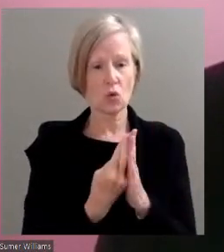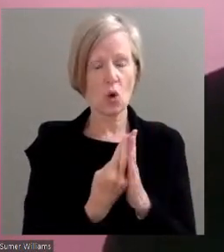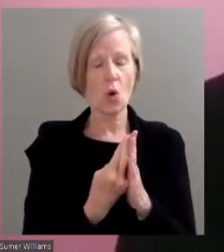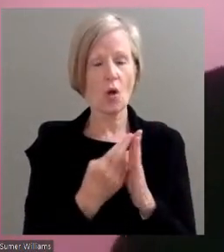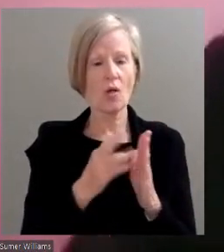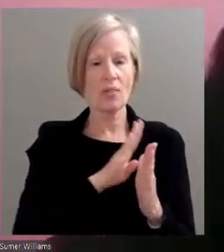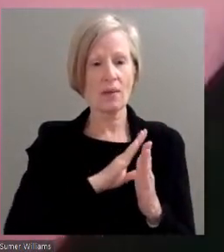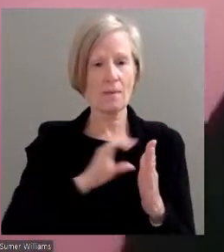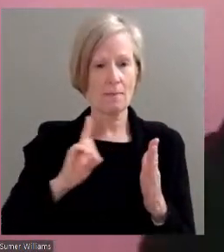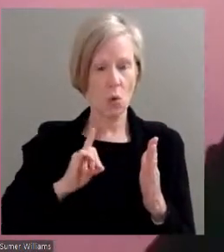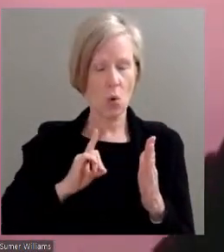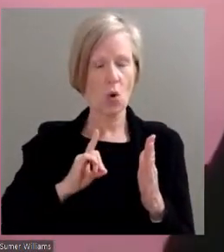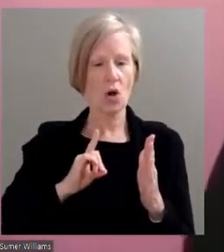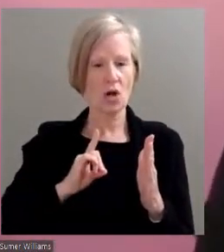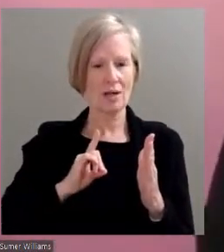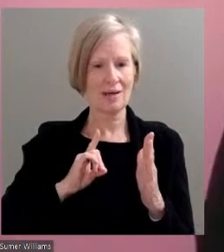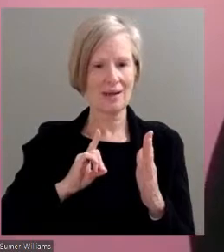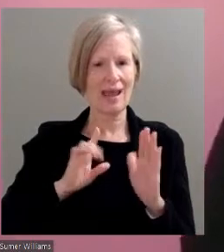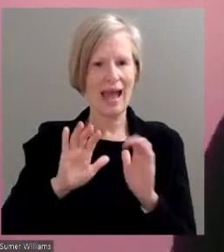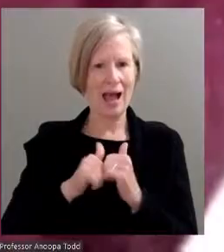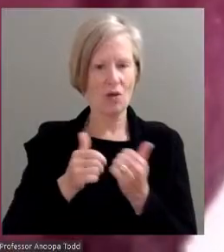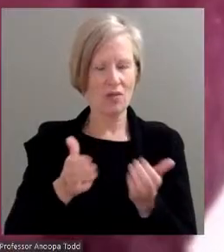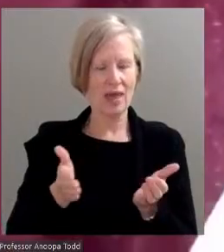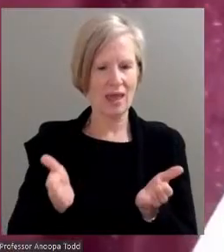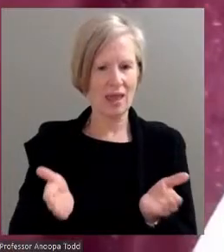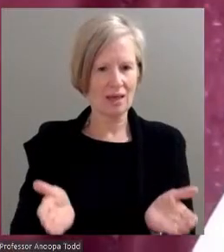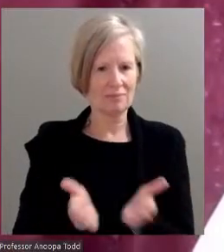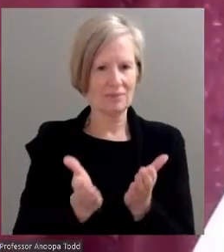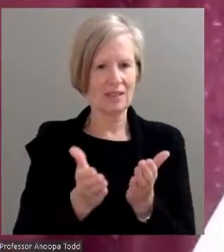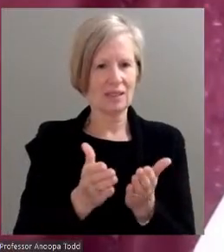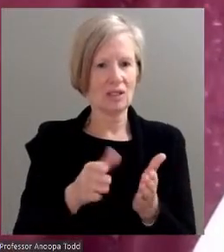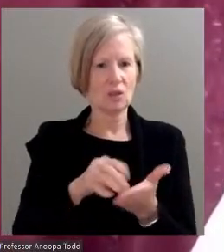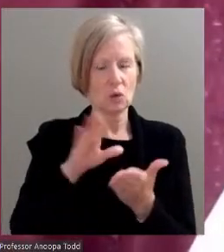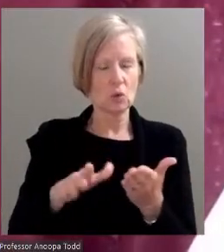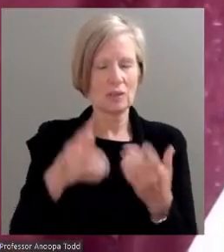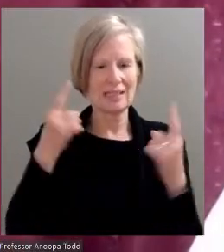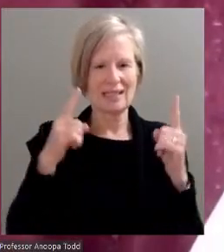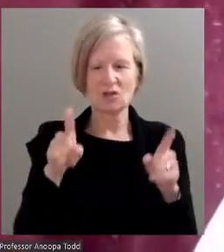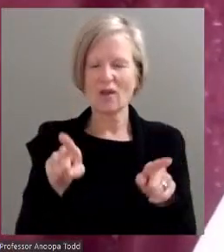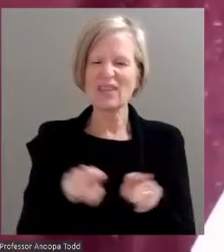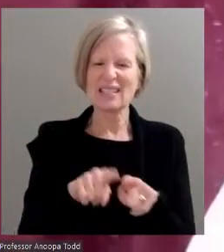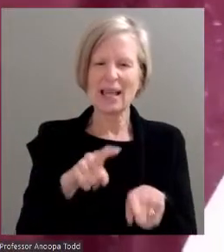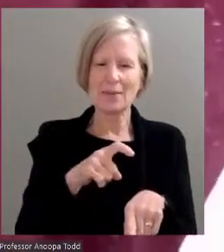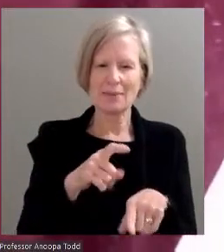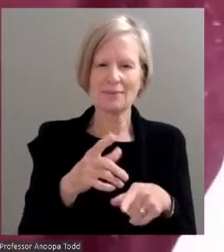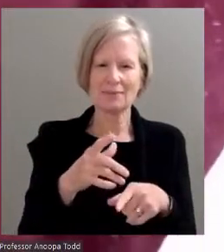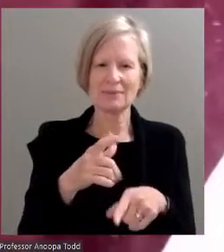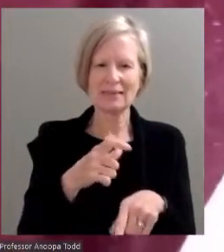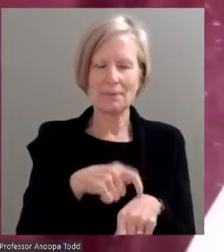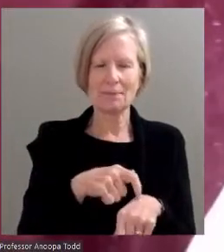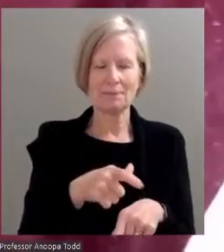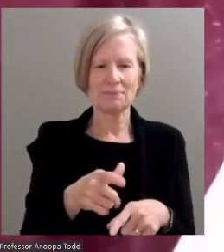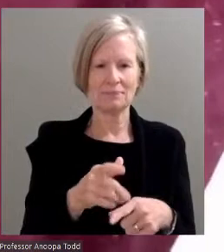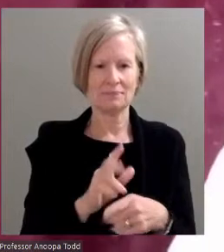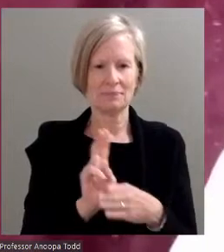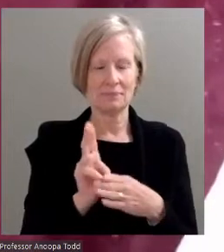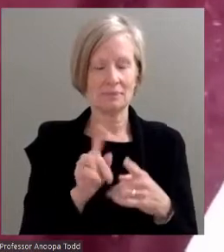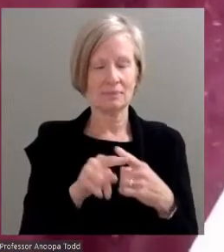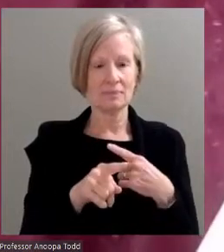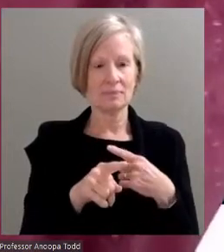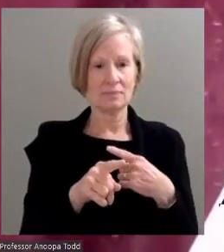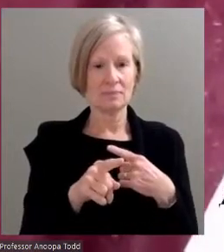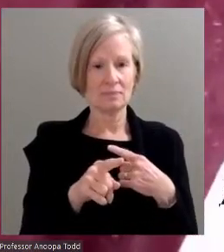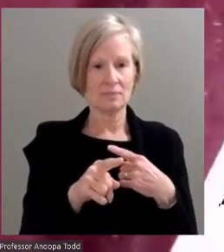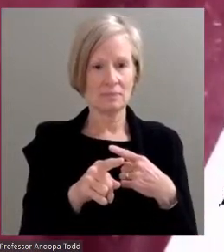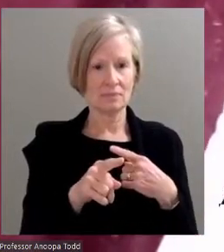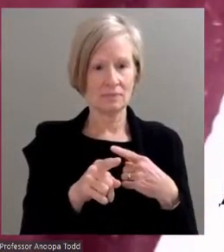student success. You have the same amount of time. Oh, sorry. Thank you, Summer. Well, time spent at a college